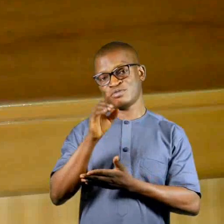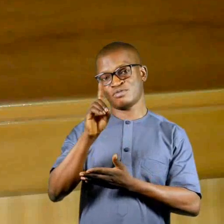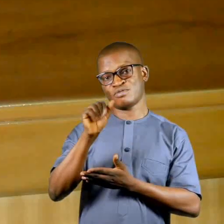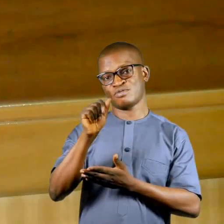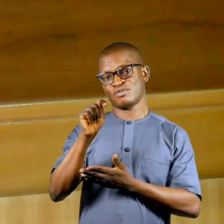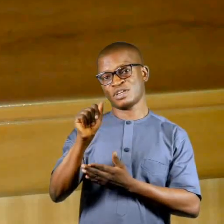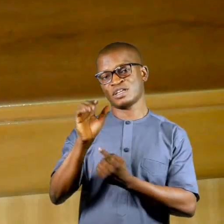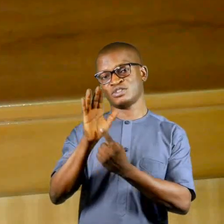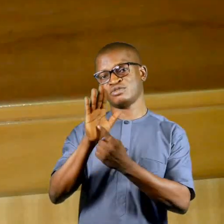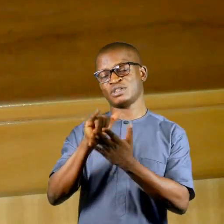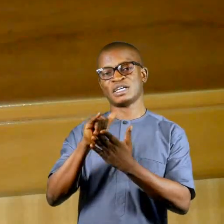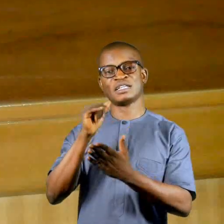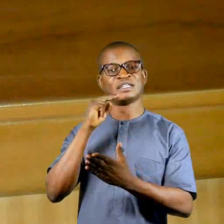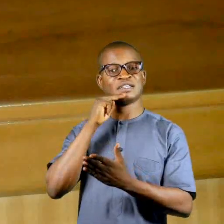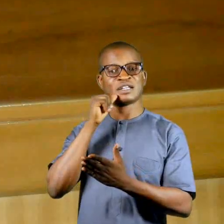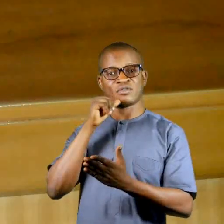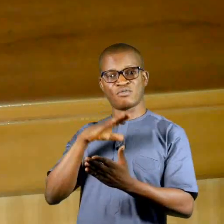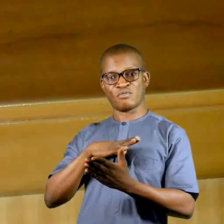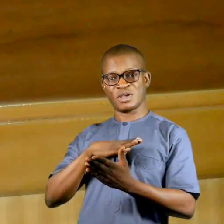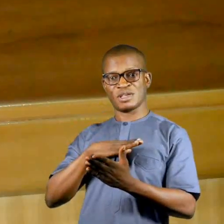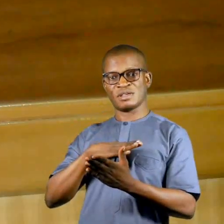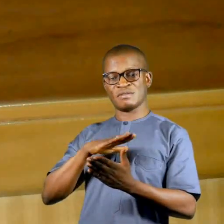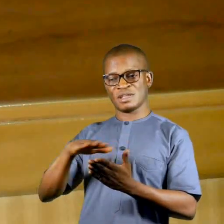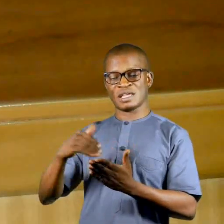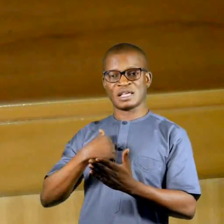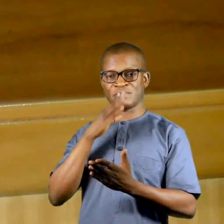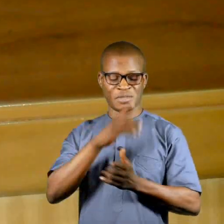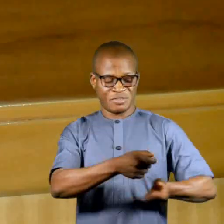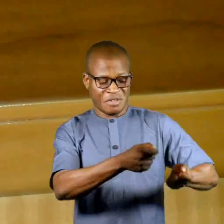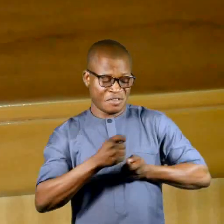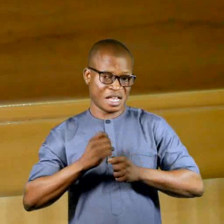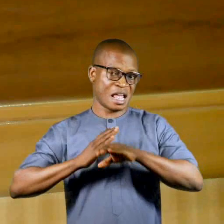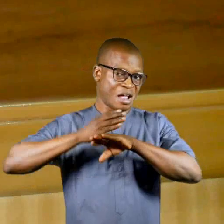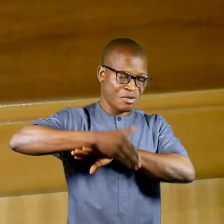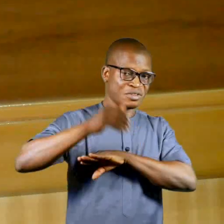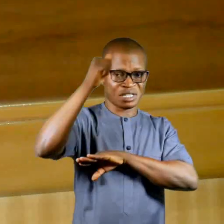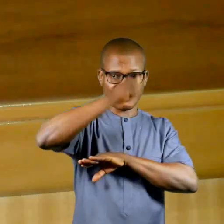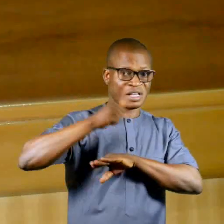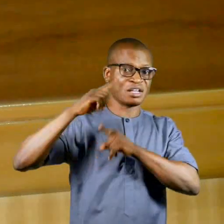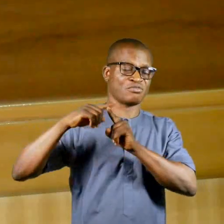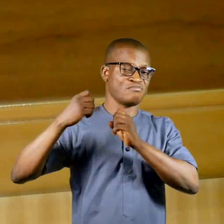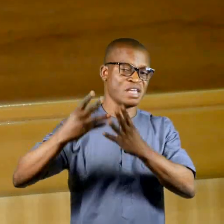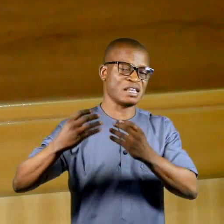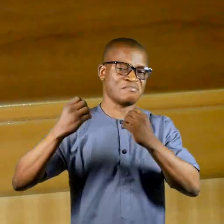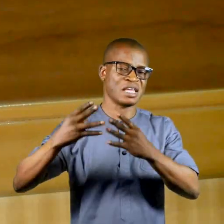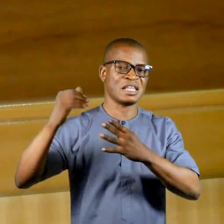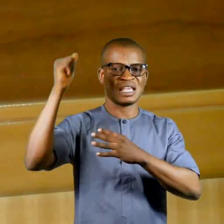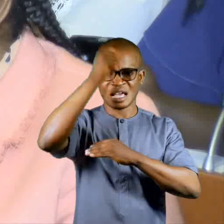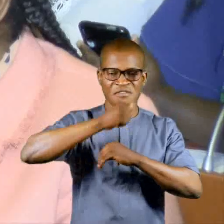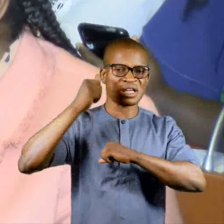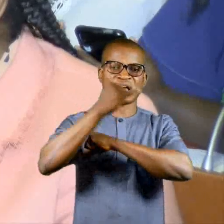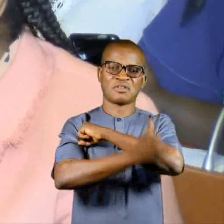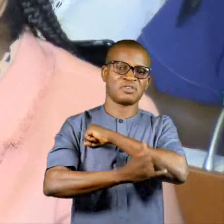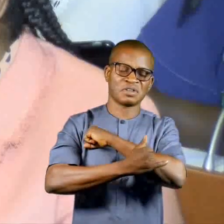Nigerian women, Nigerian girls have been trafficked across Africa to many countries, so many African countries.